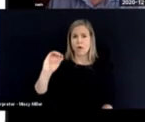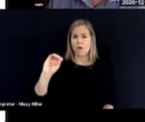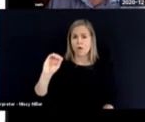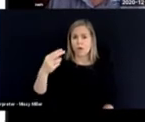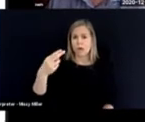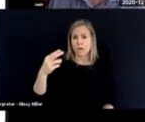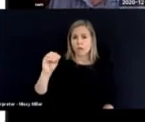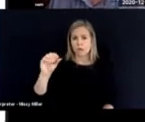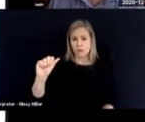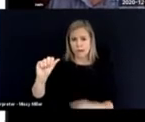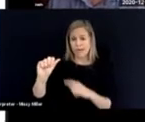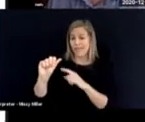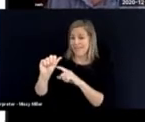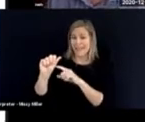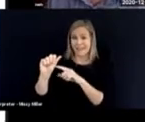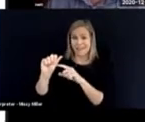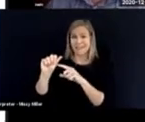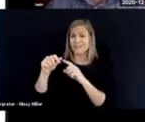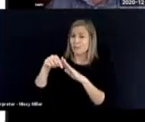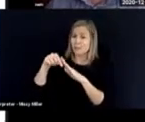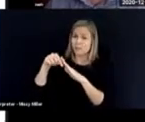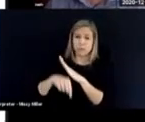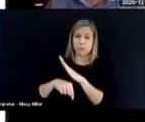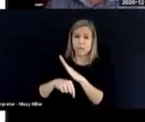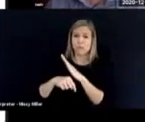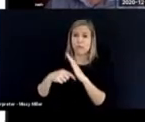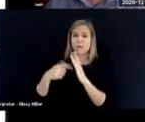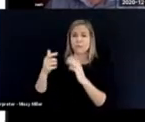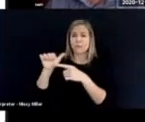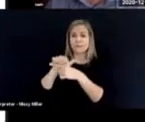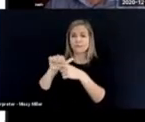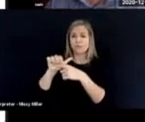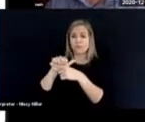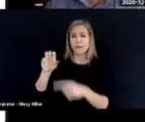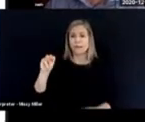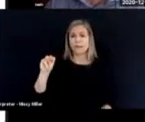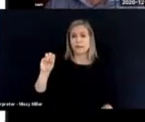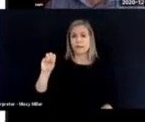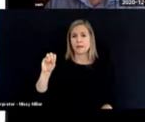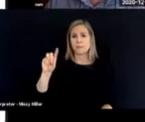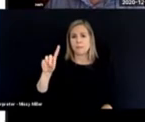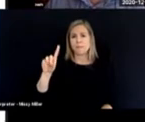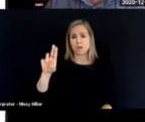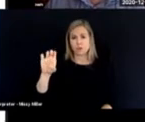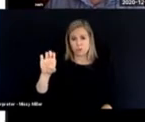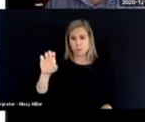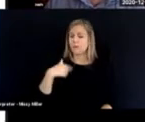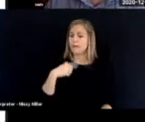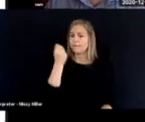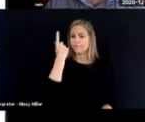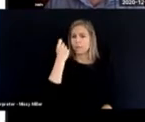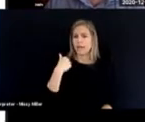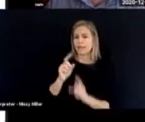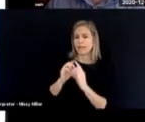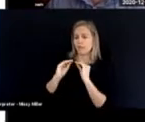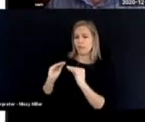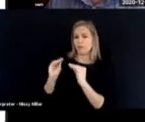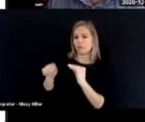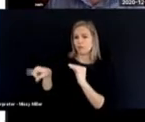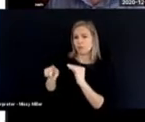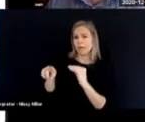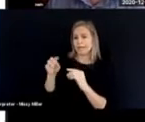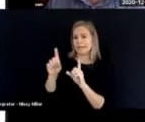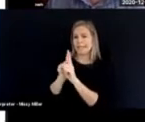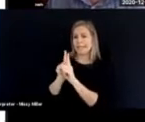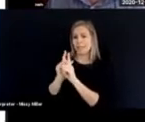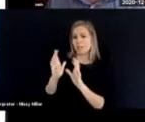training module that was created to train interveners, the people who work one on